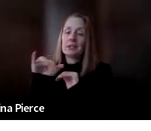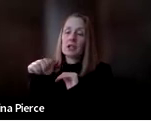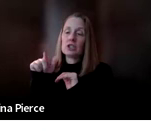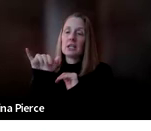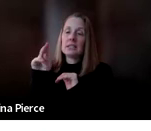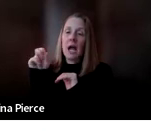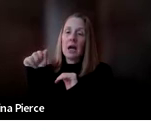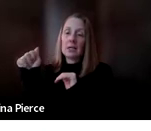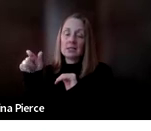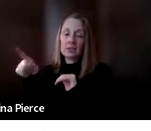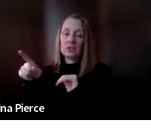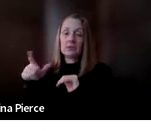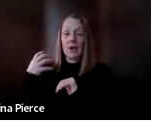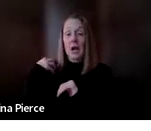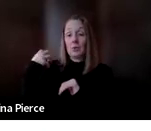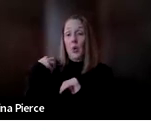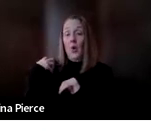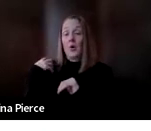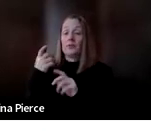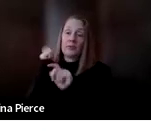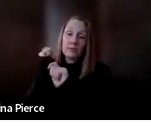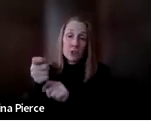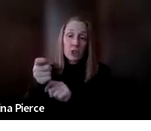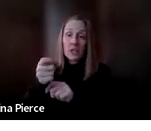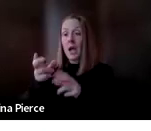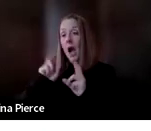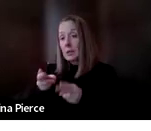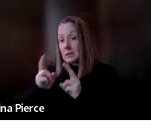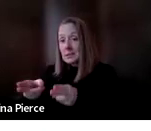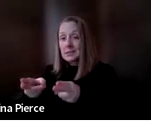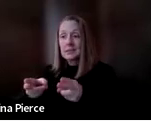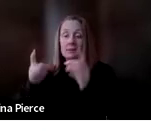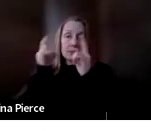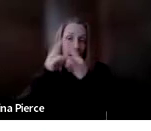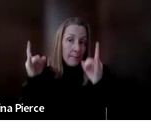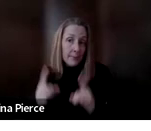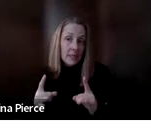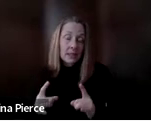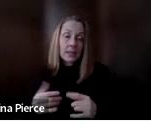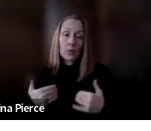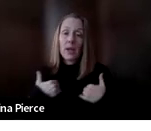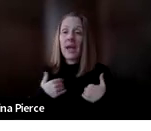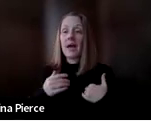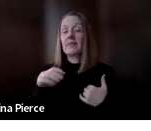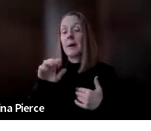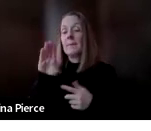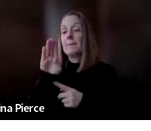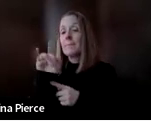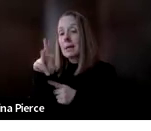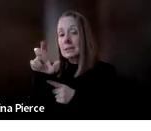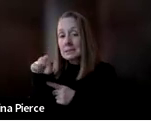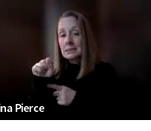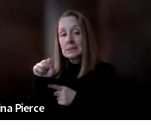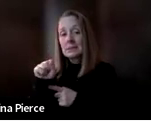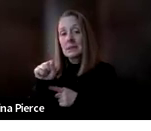outdoor recreation at so we have at for fishing and hunting and camping we have e-bikes we have um